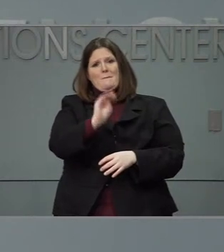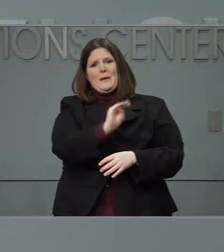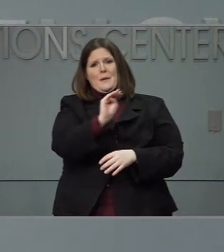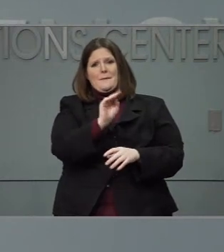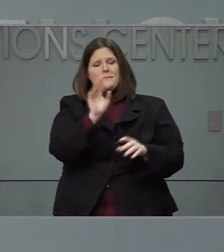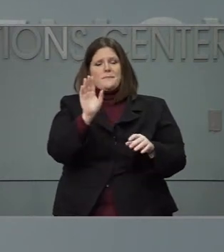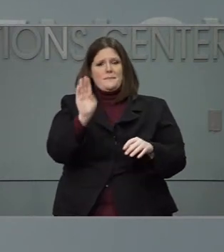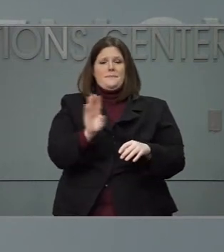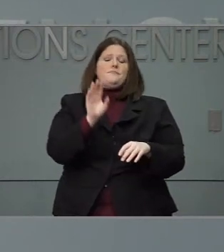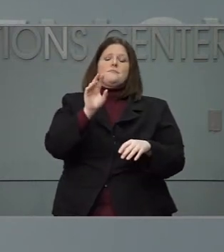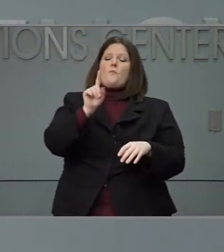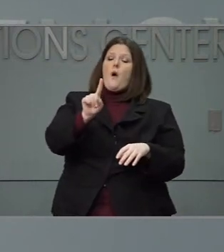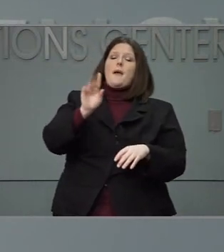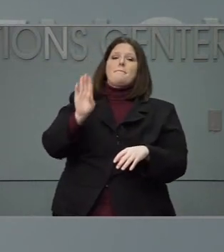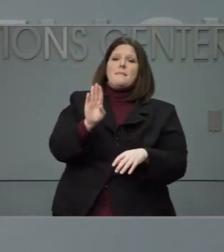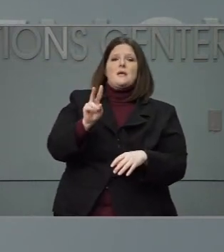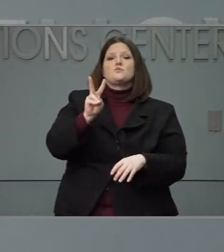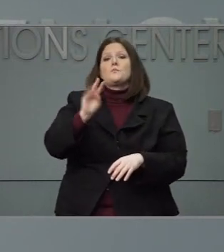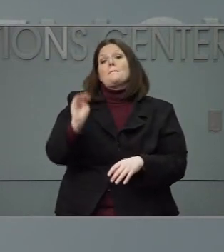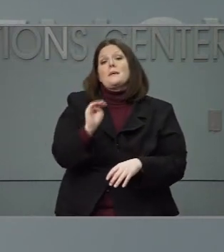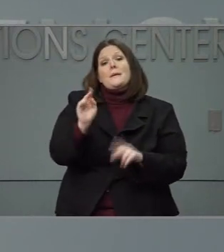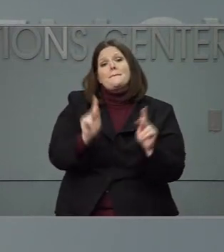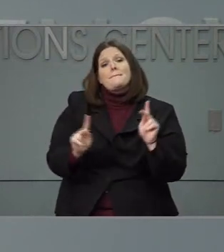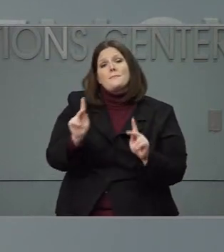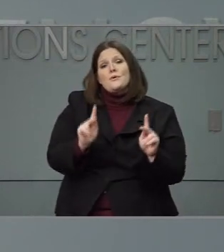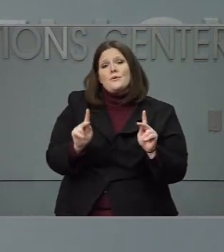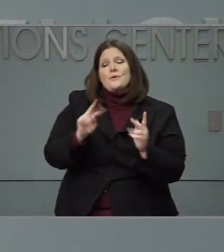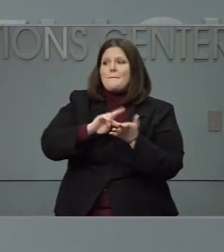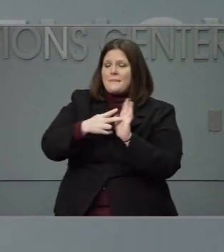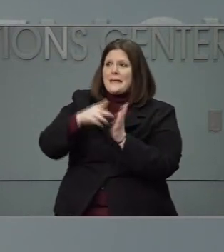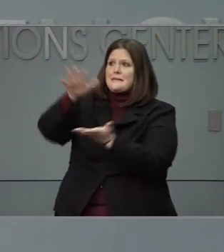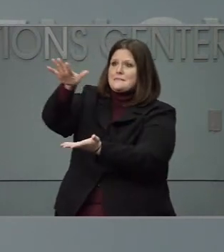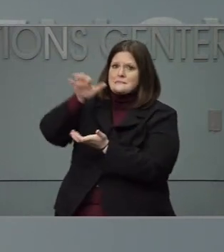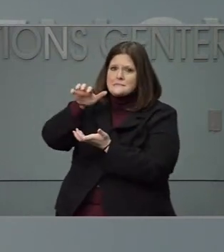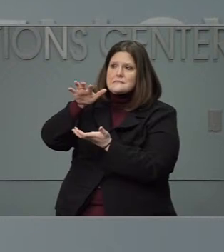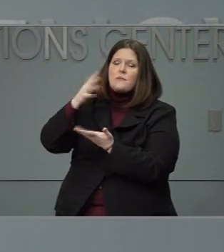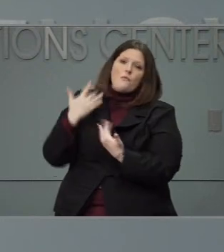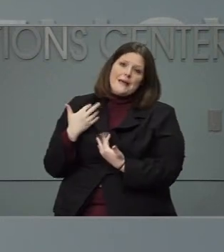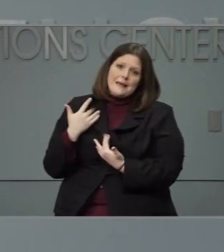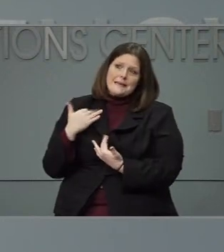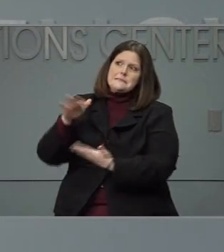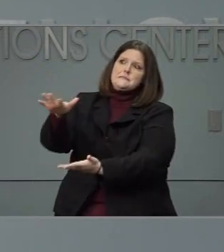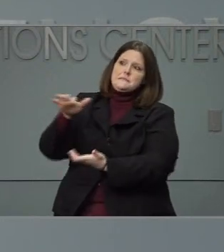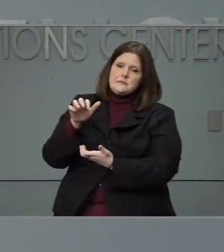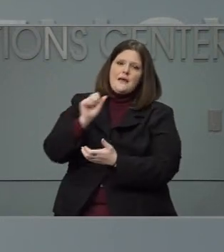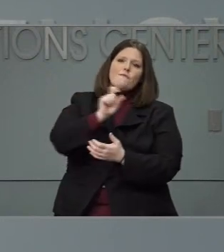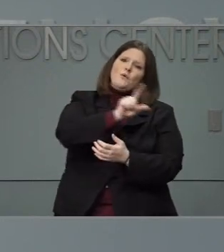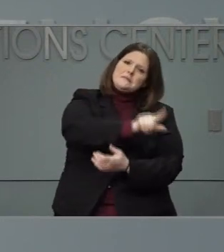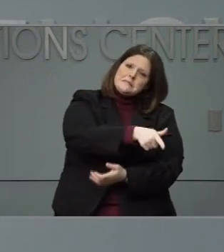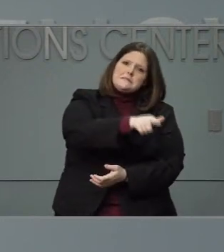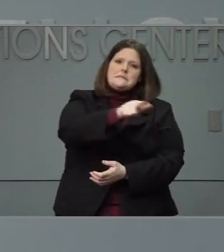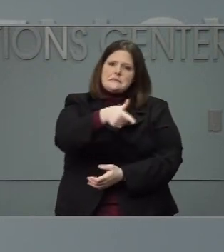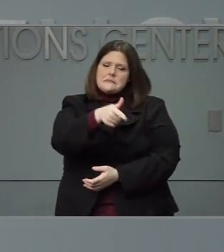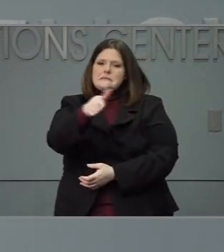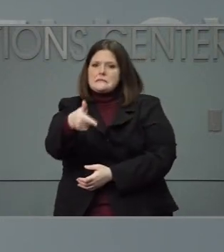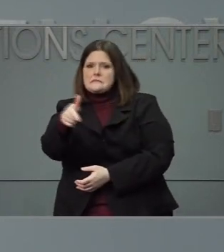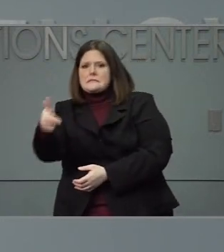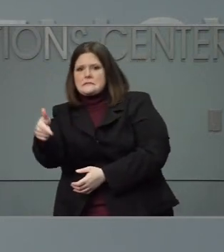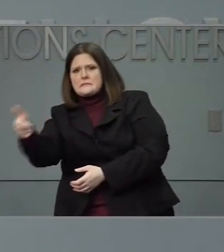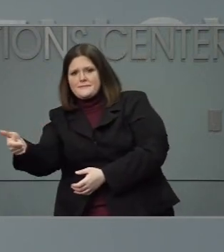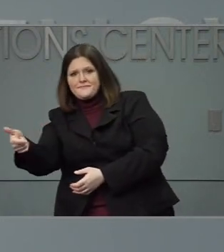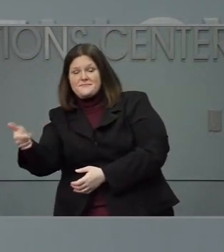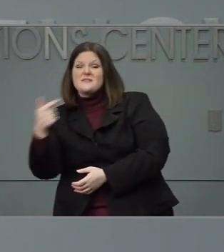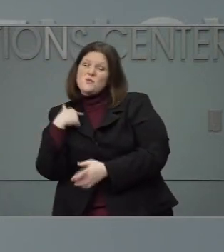So it's going to take some time for us to get vaccine to everyone. I'll echo what the governor said, which is we appreciate everyone being